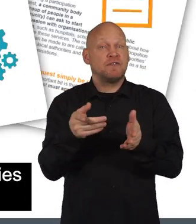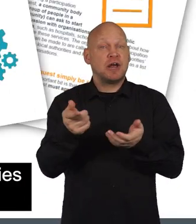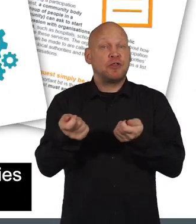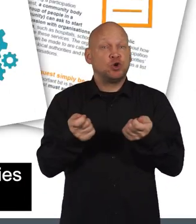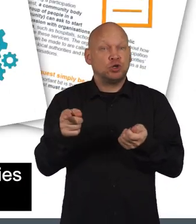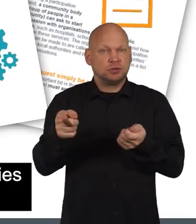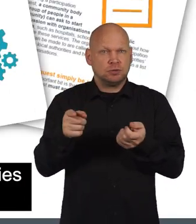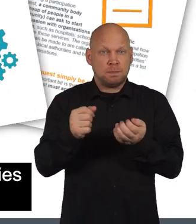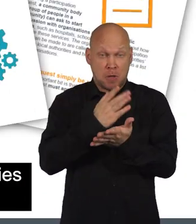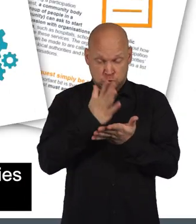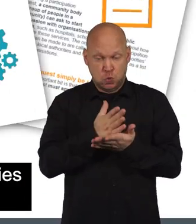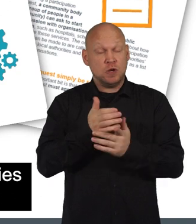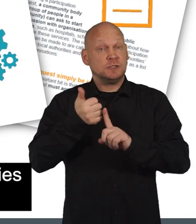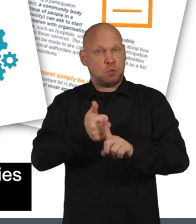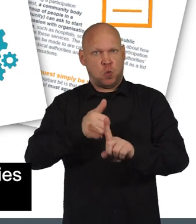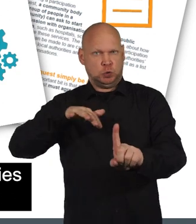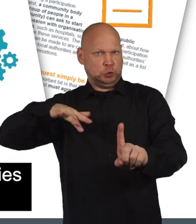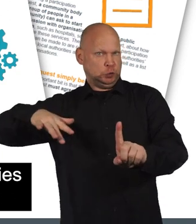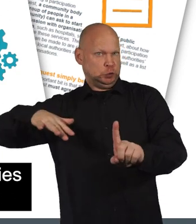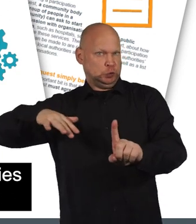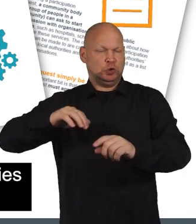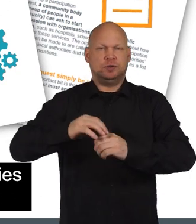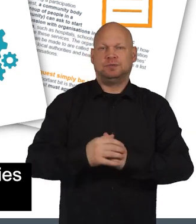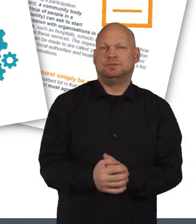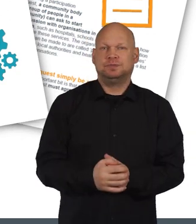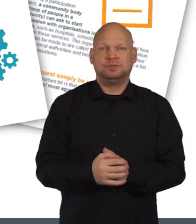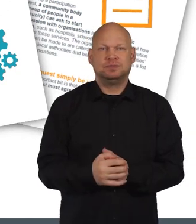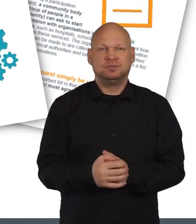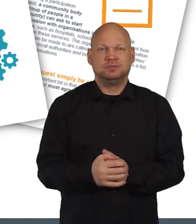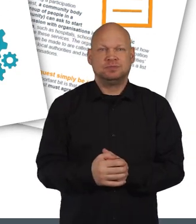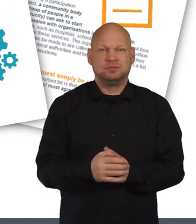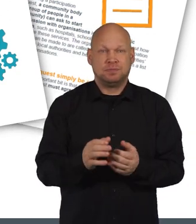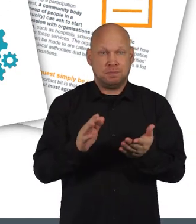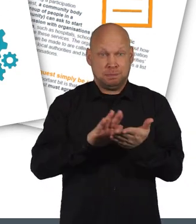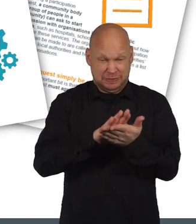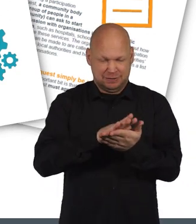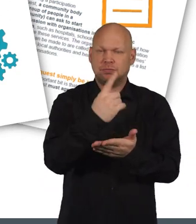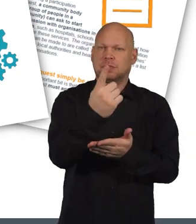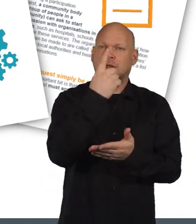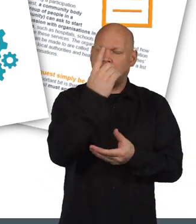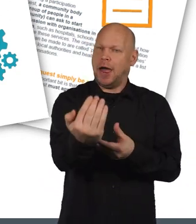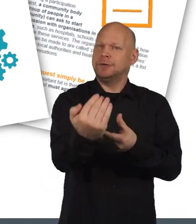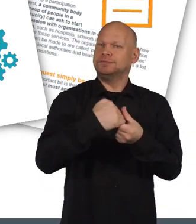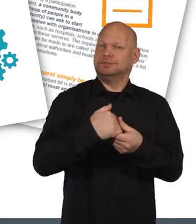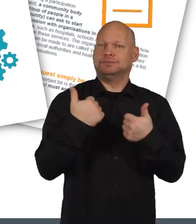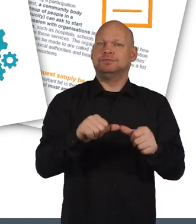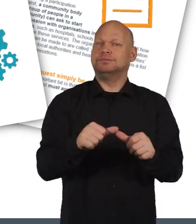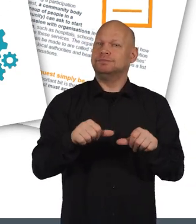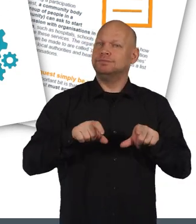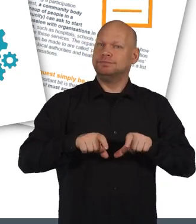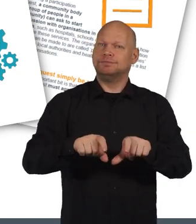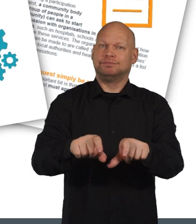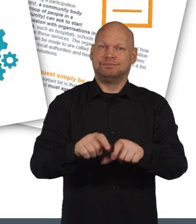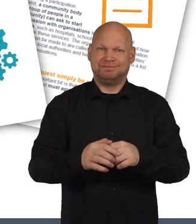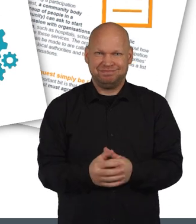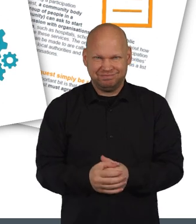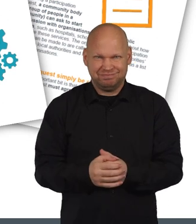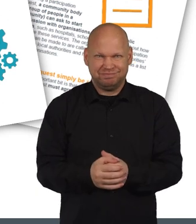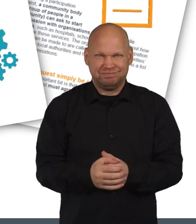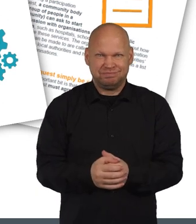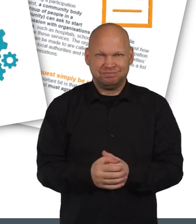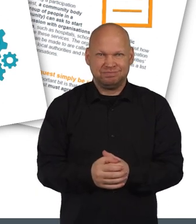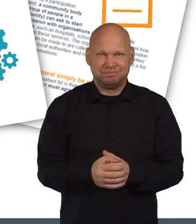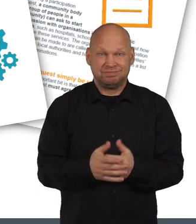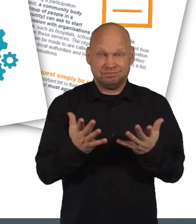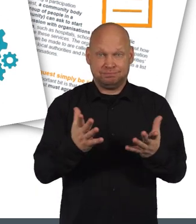Public Service Authorities to ensure support is available, to help make a participation request, and